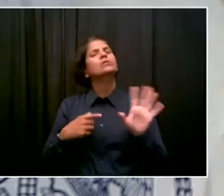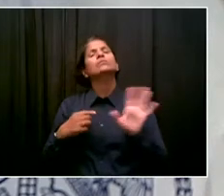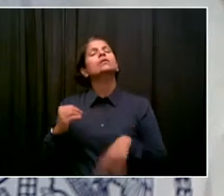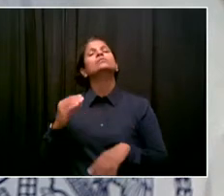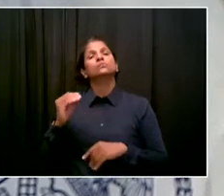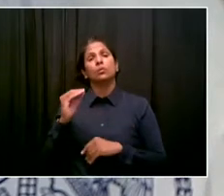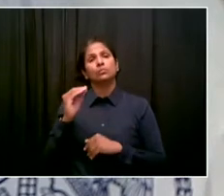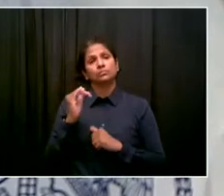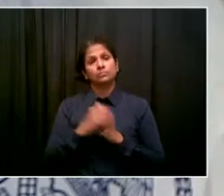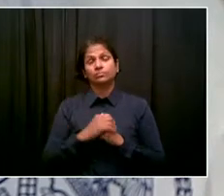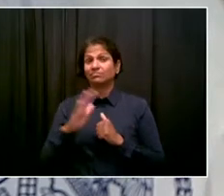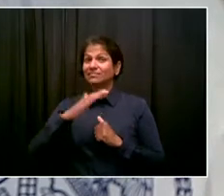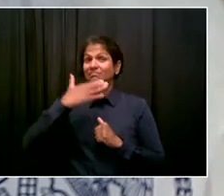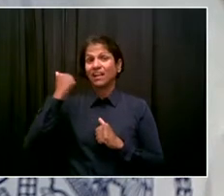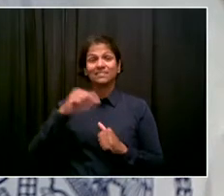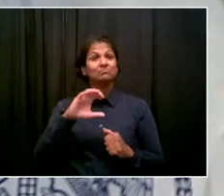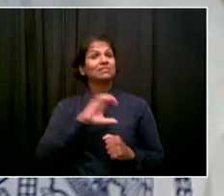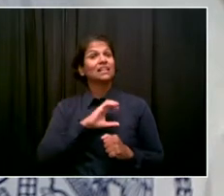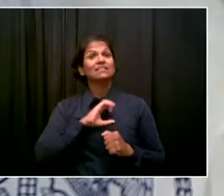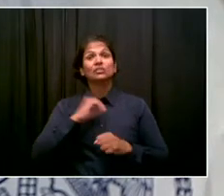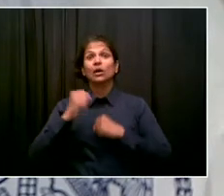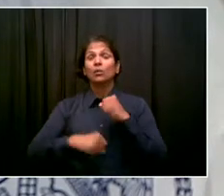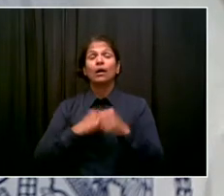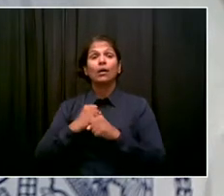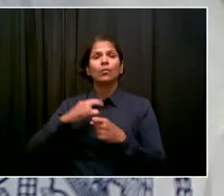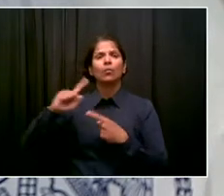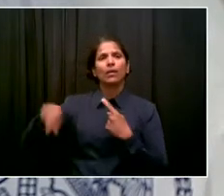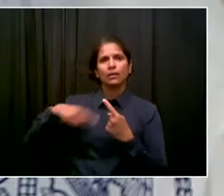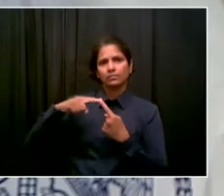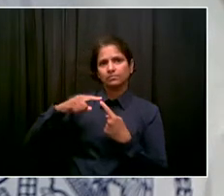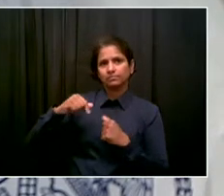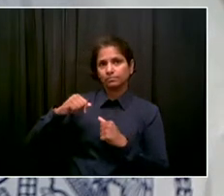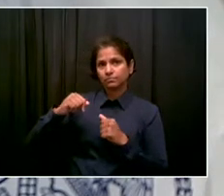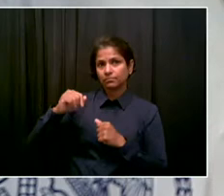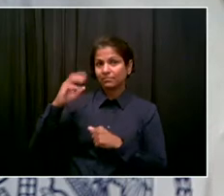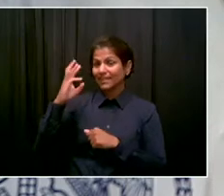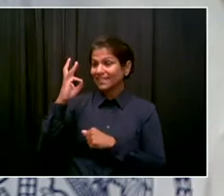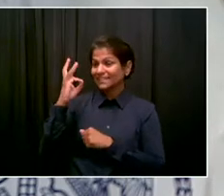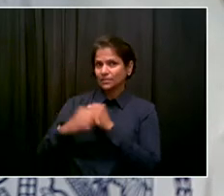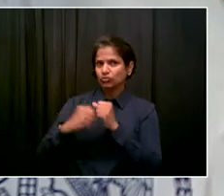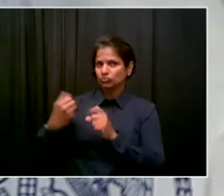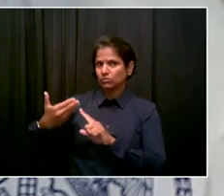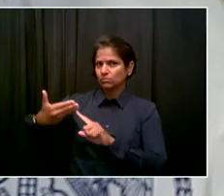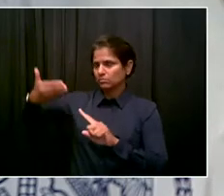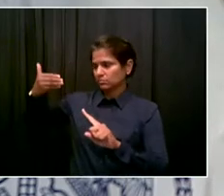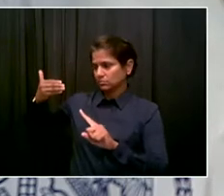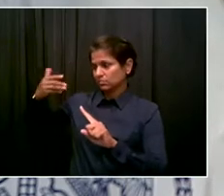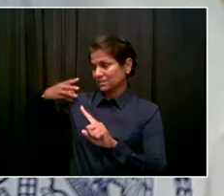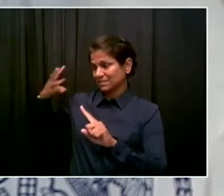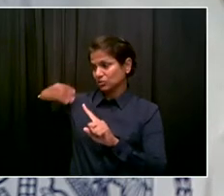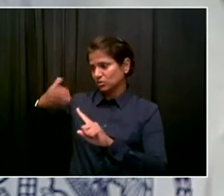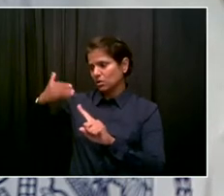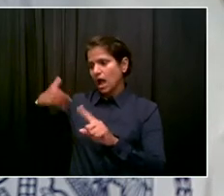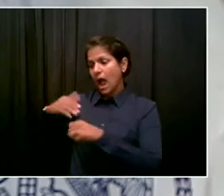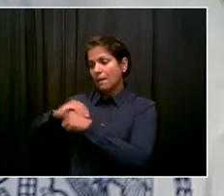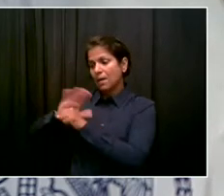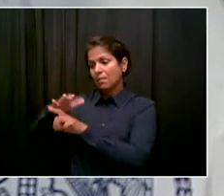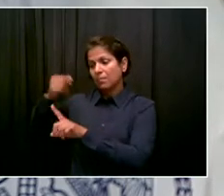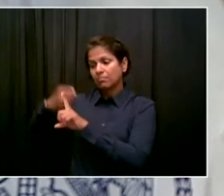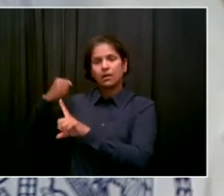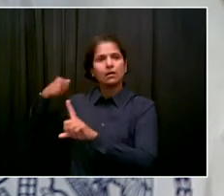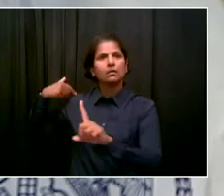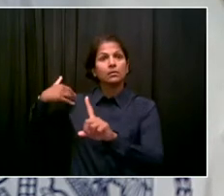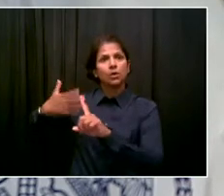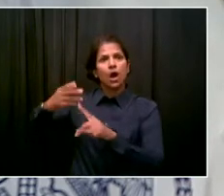saw it with your own eyes. Crime went down six years in a row. Better relationship between police and community. Constant